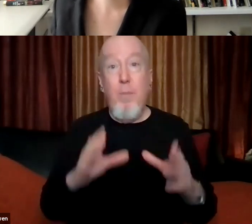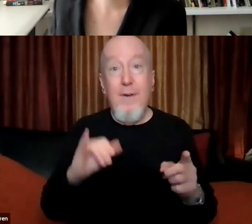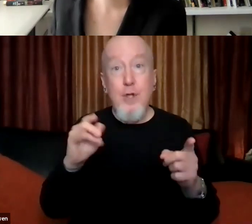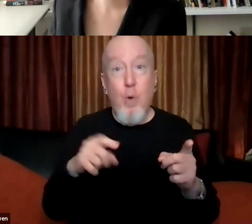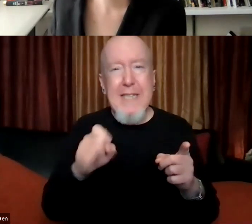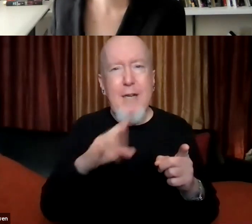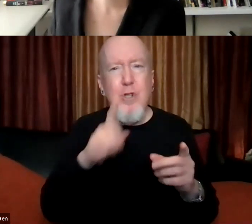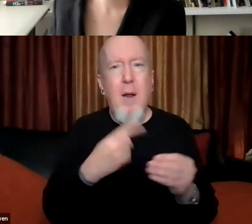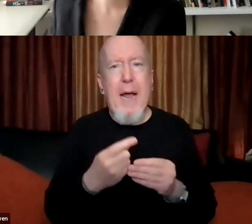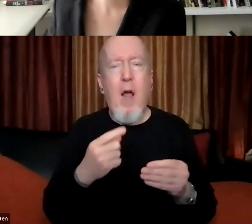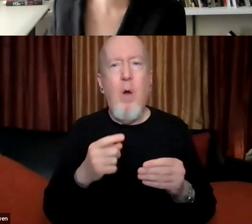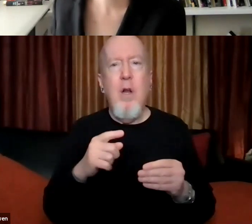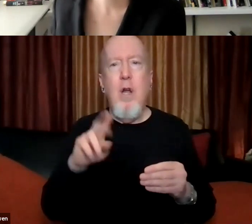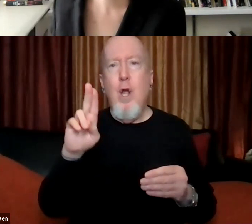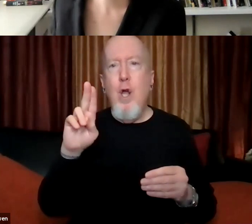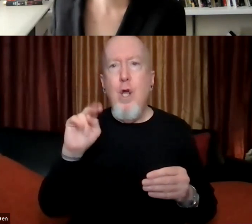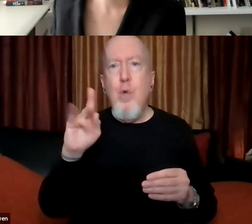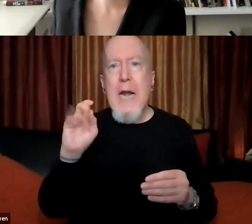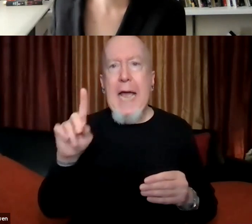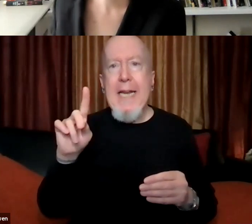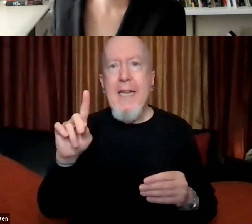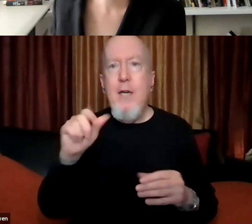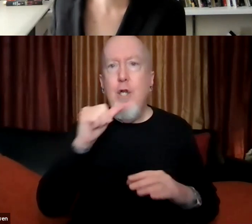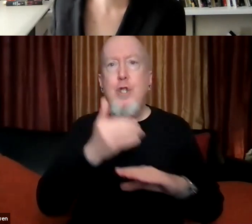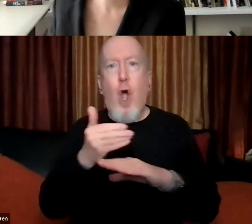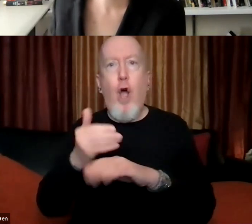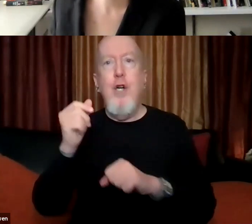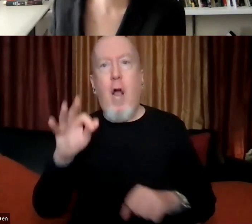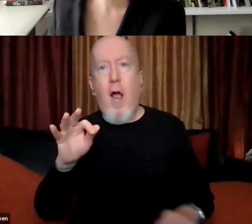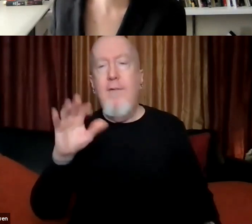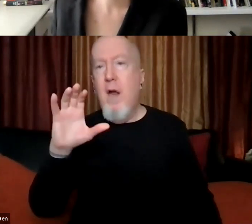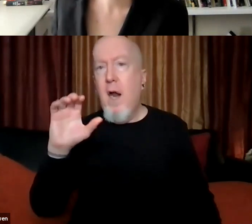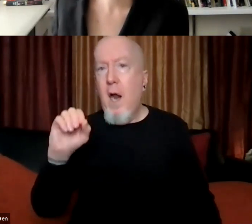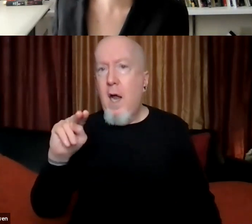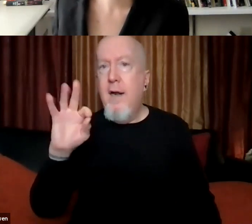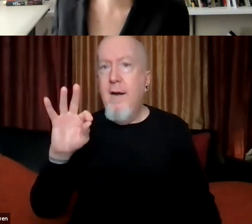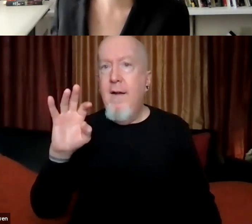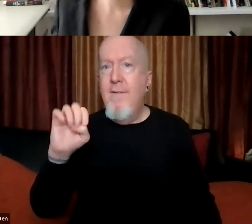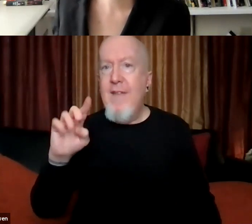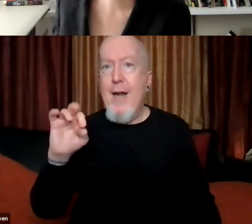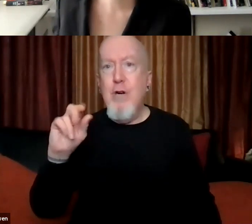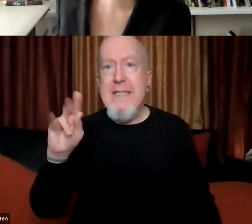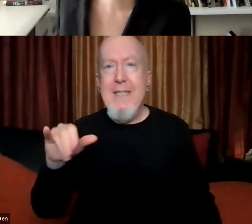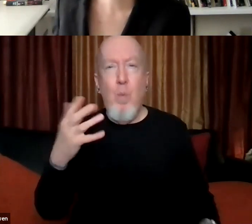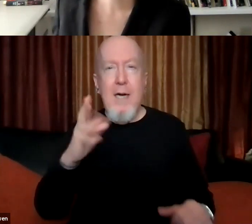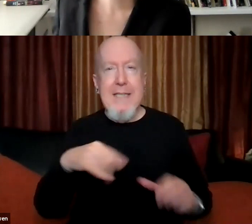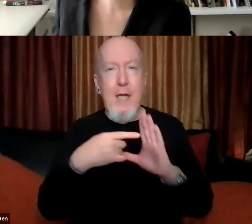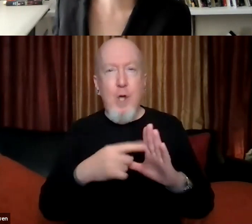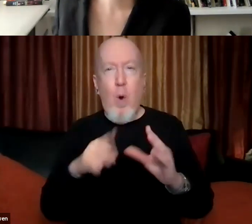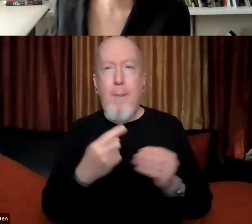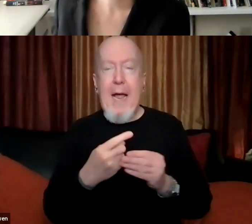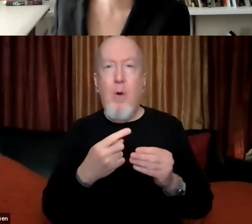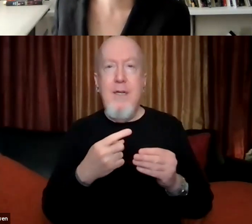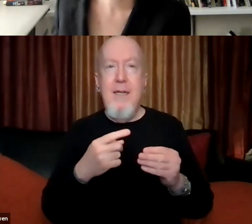Daughters of the Confederacy in erecting monuments? What does this tell us about intersections of gender and white supremacy